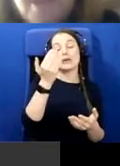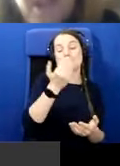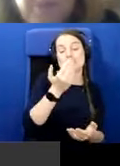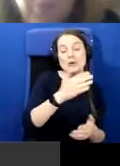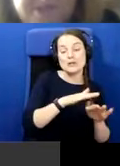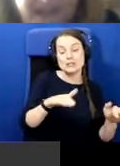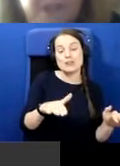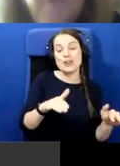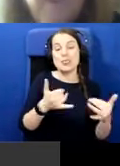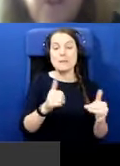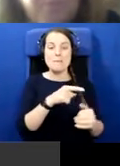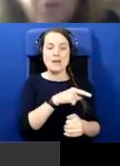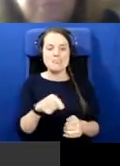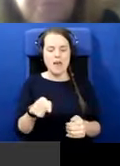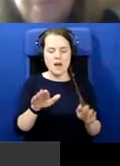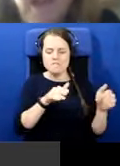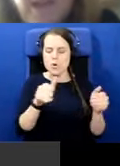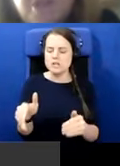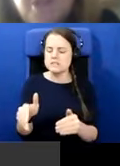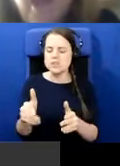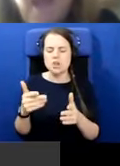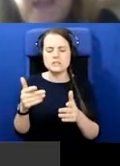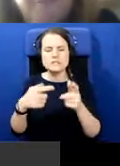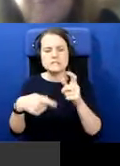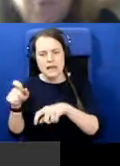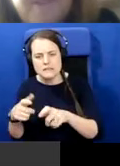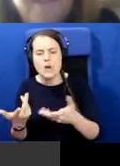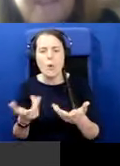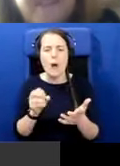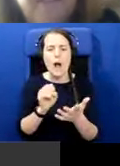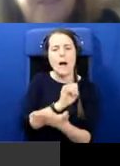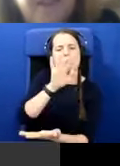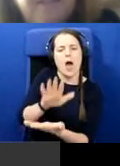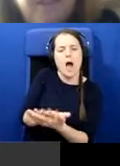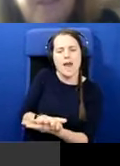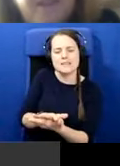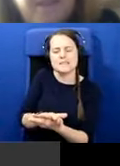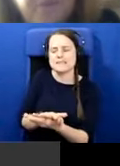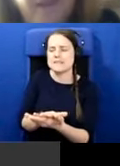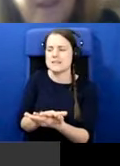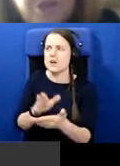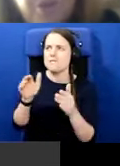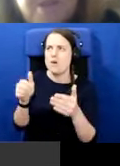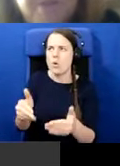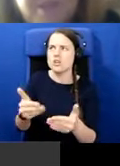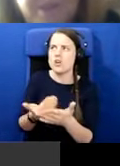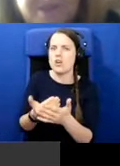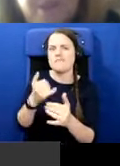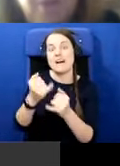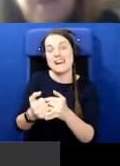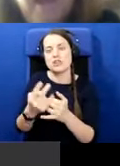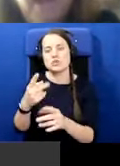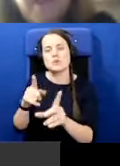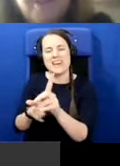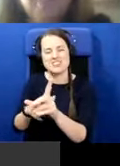who may be taking a more scientific or a more applied focus in their, in their, in their final two years of secondary